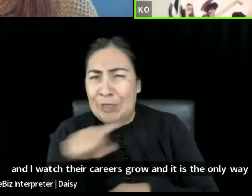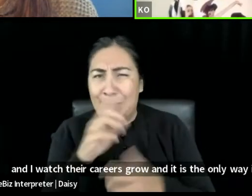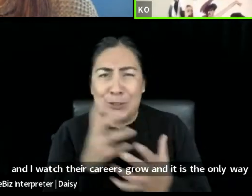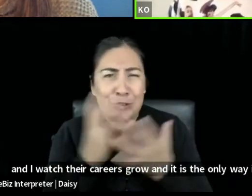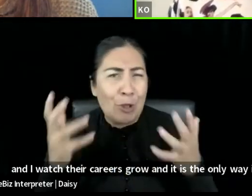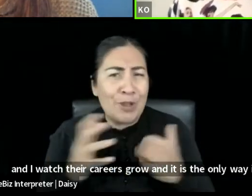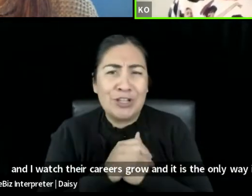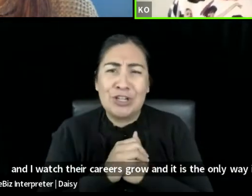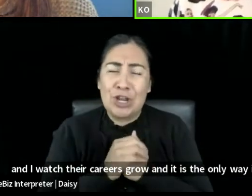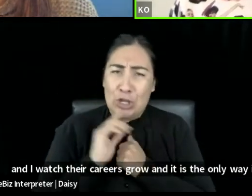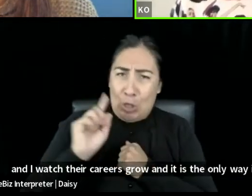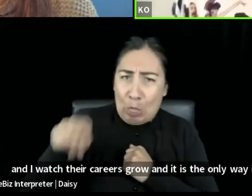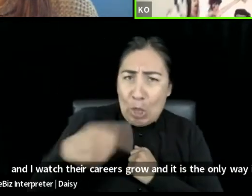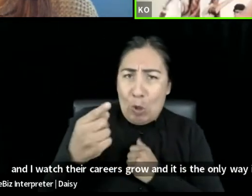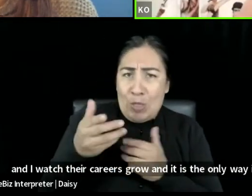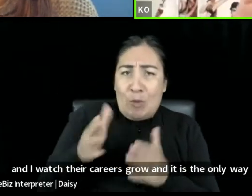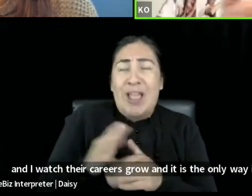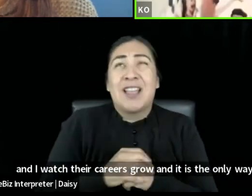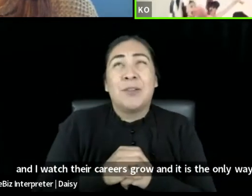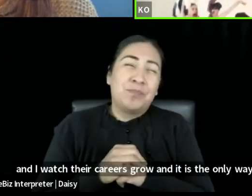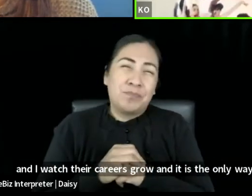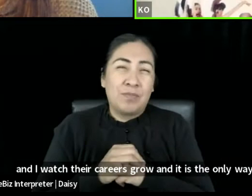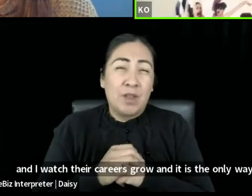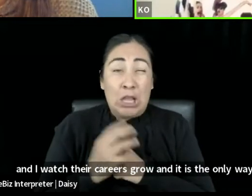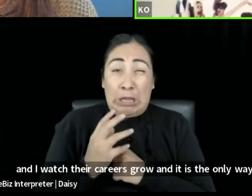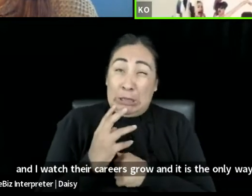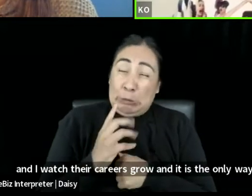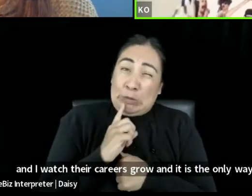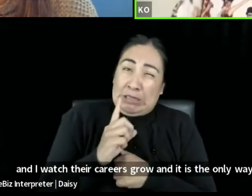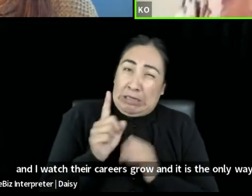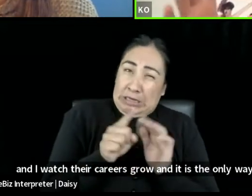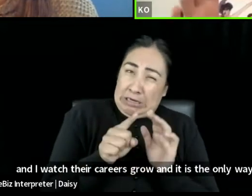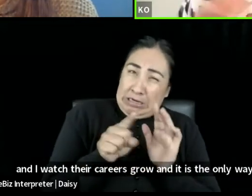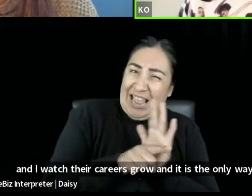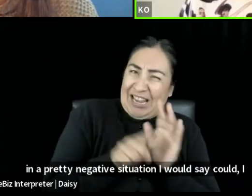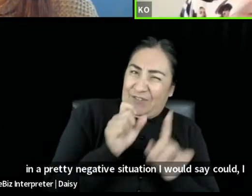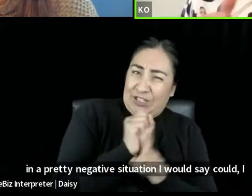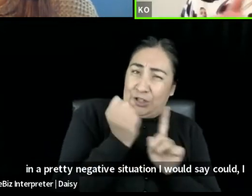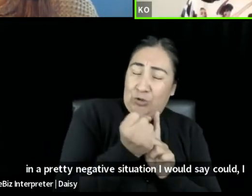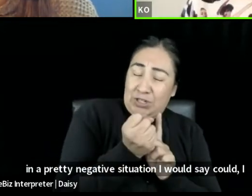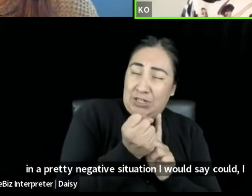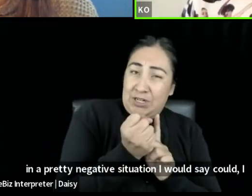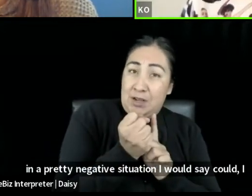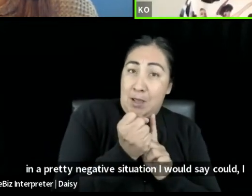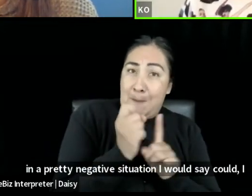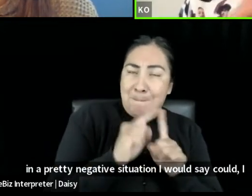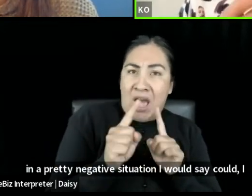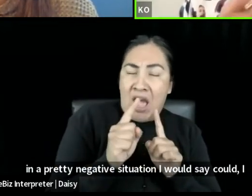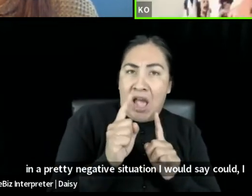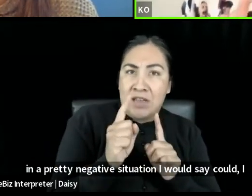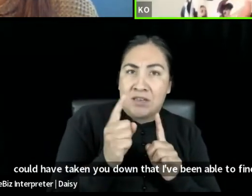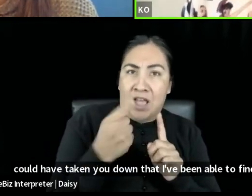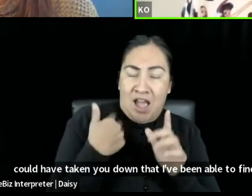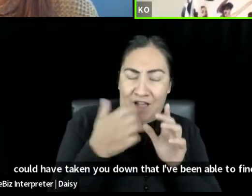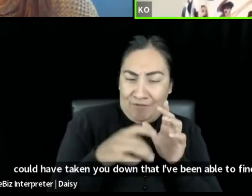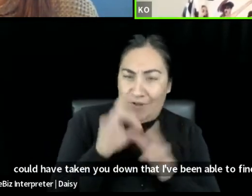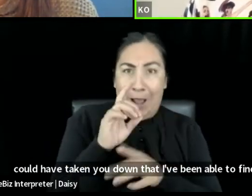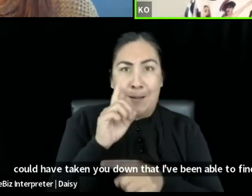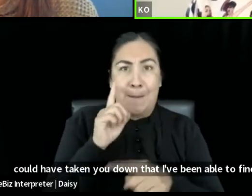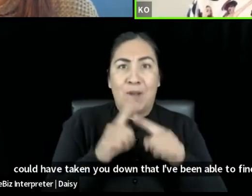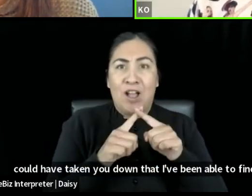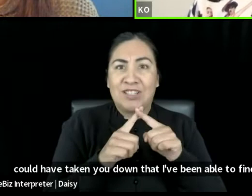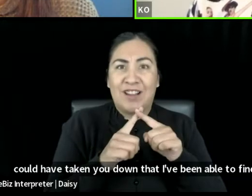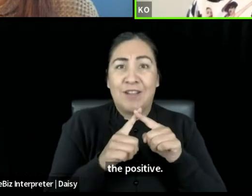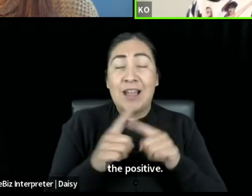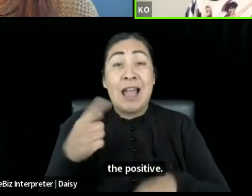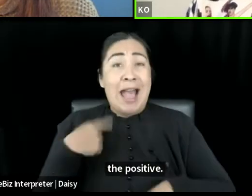a pretty negative situation. I would say it could be, it could have taken me down that I've been able to find a positive. I I'm not able to have a child